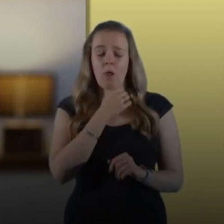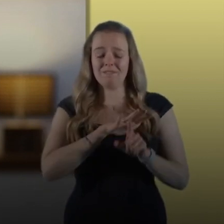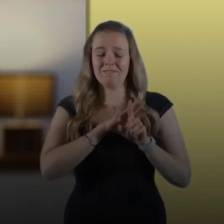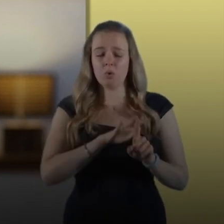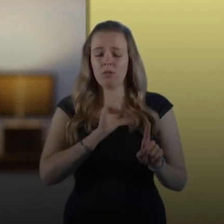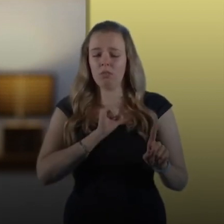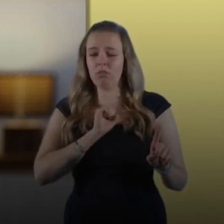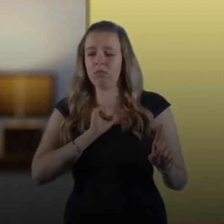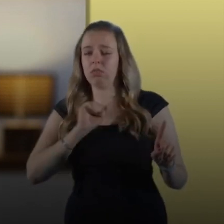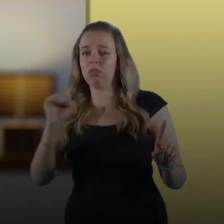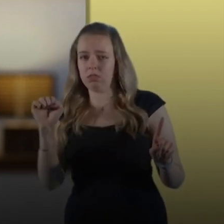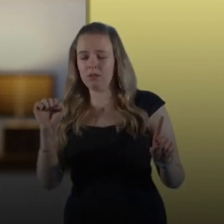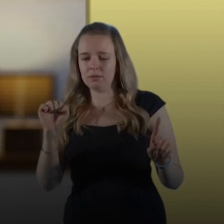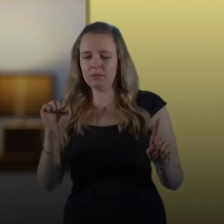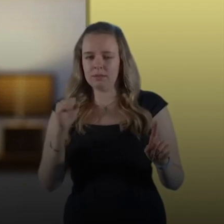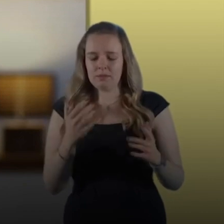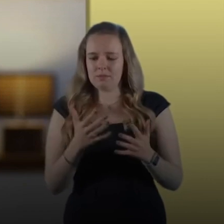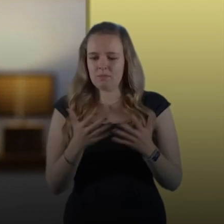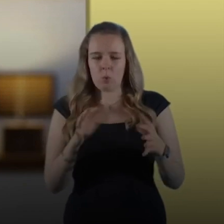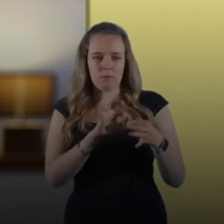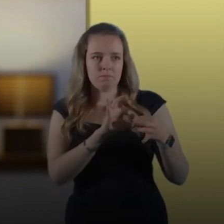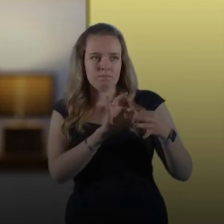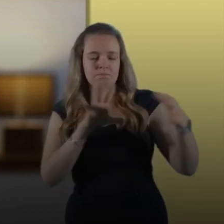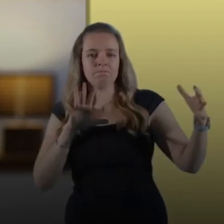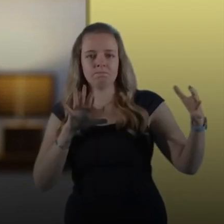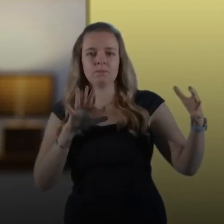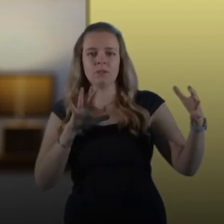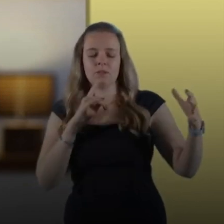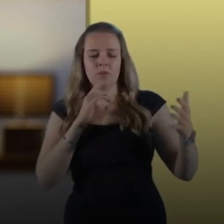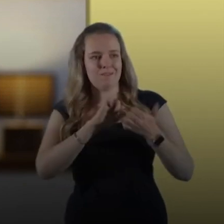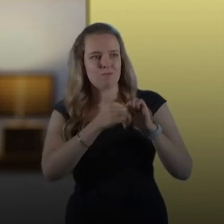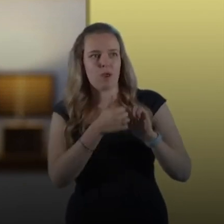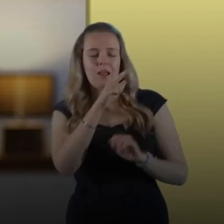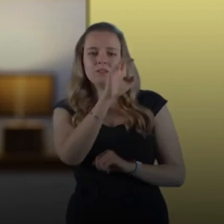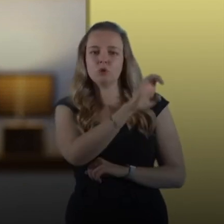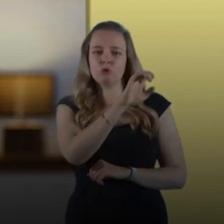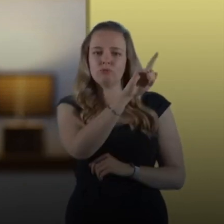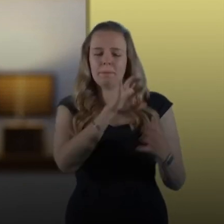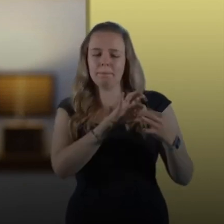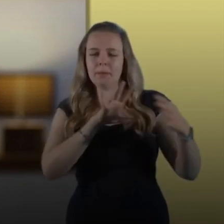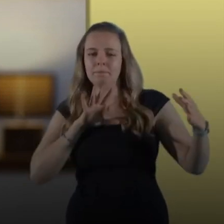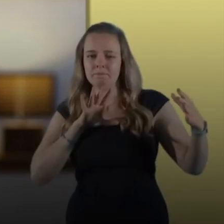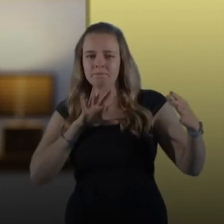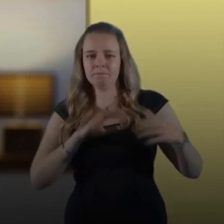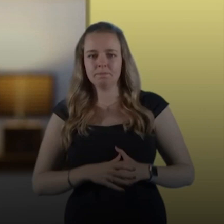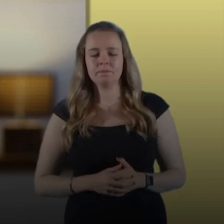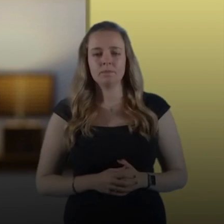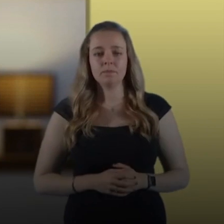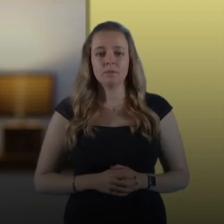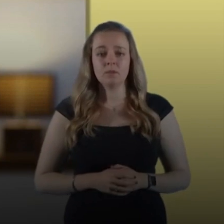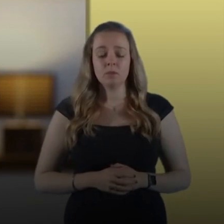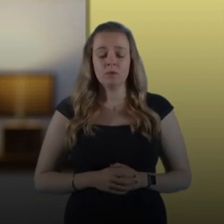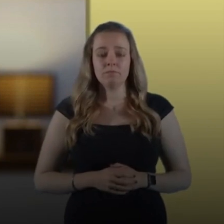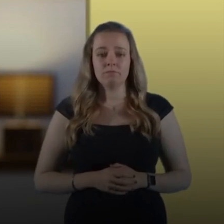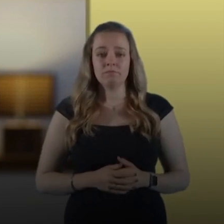will into a much more distant relationship with our friends across the European Union. So before we go any further